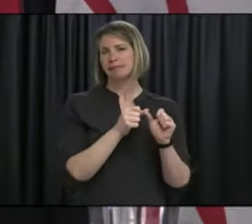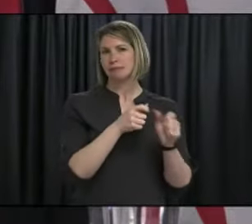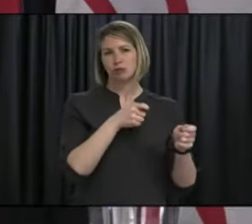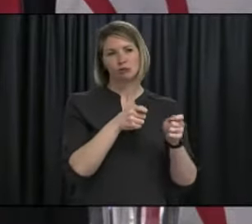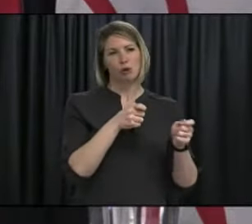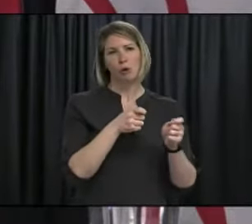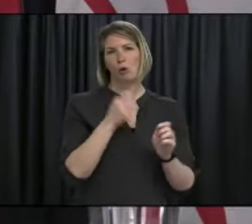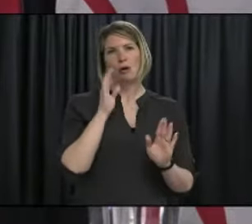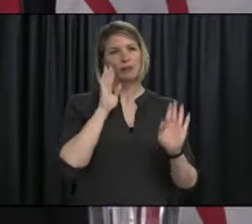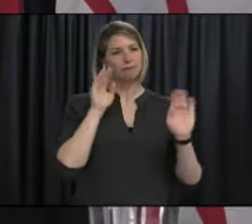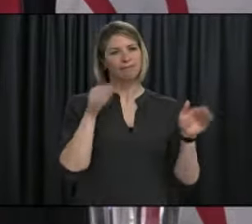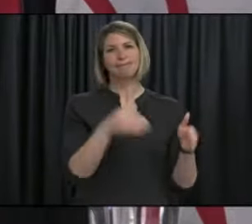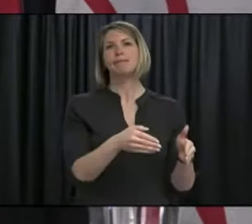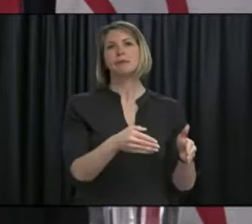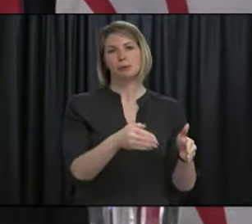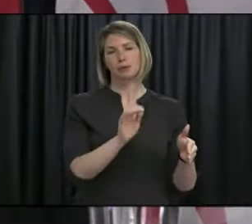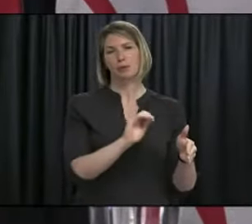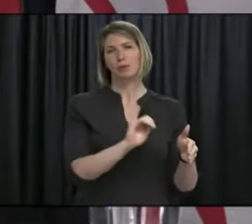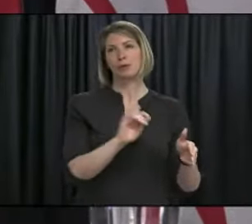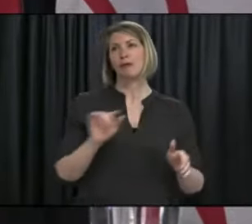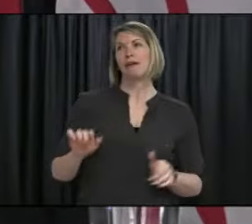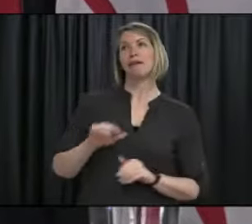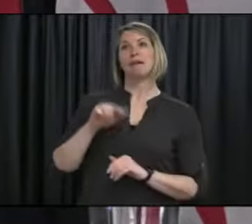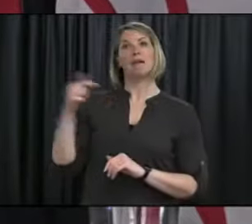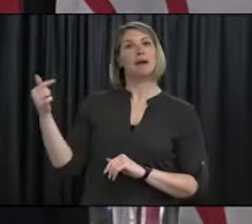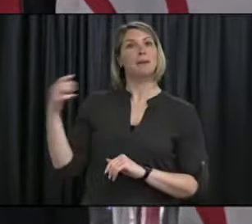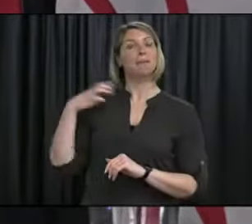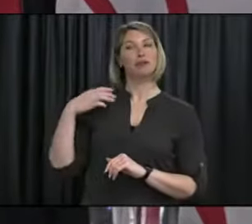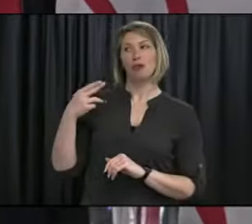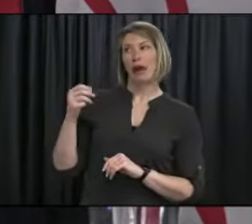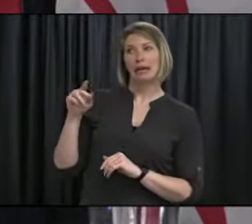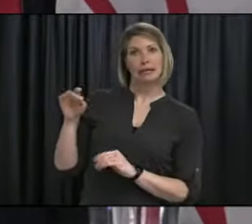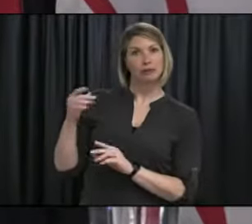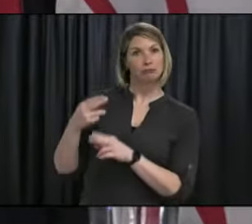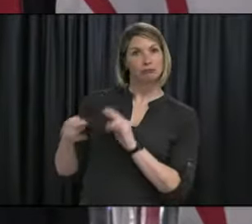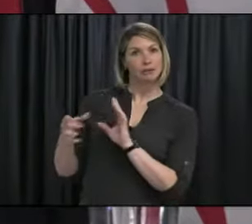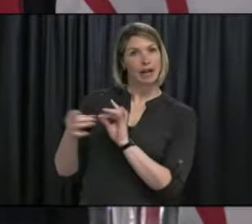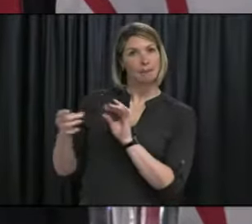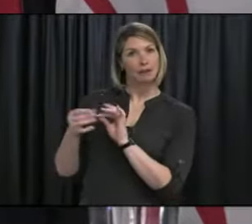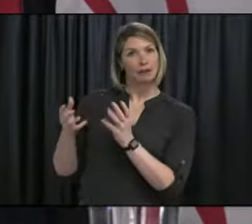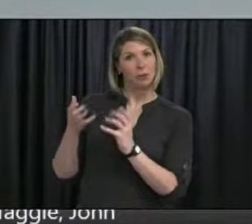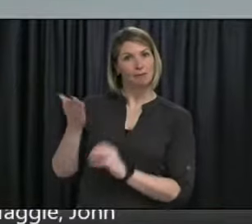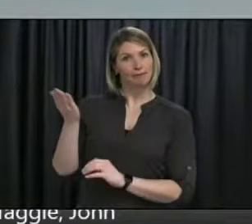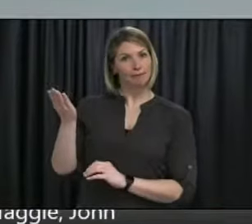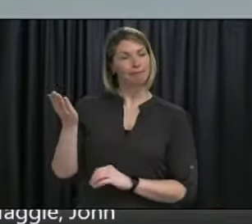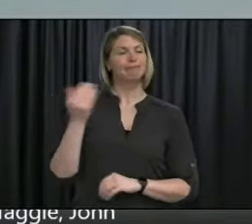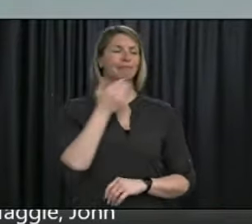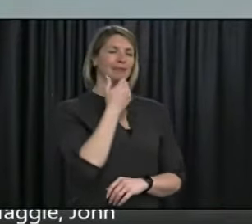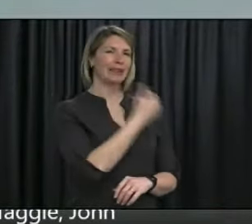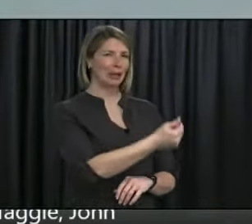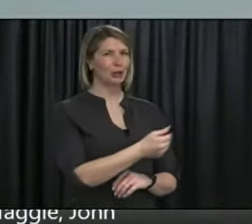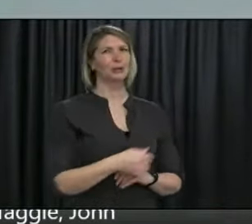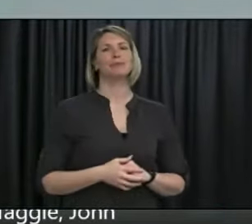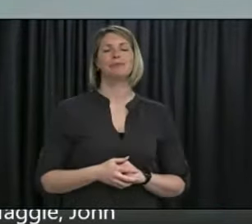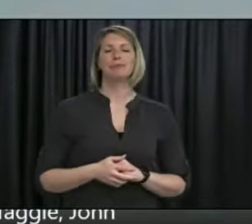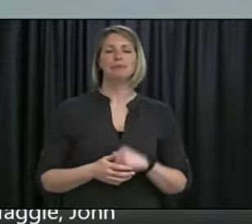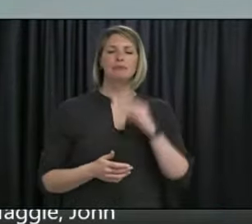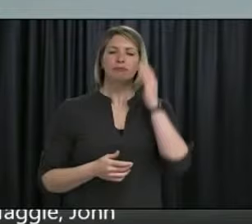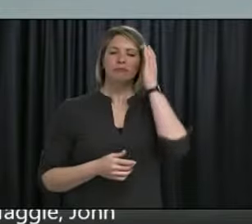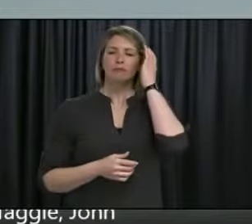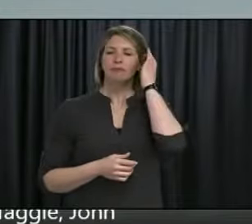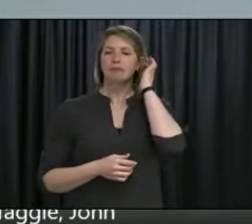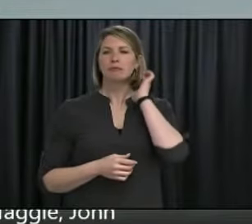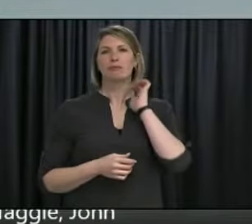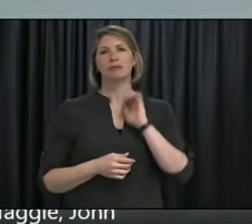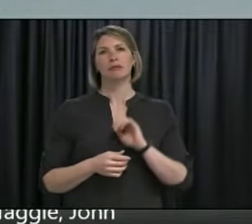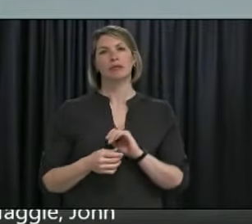over to Dr. Hagee for some brief remarks. Minister Hagee. Thank you very much, Premier. A little